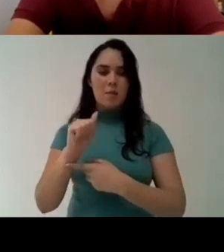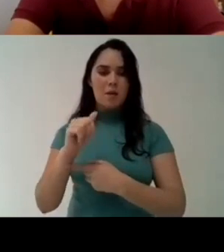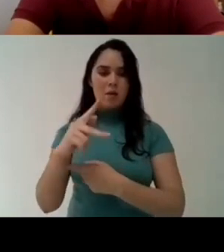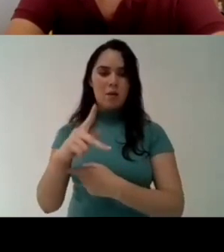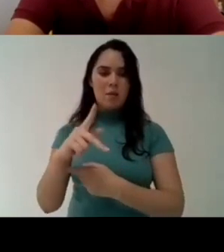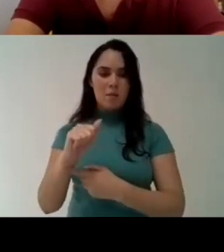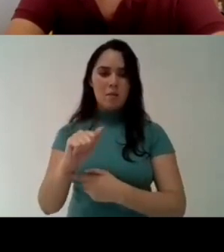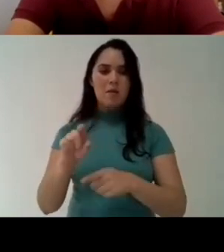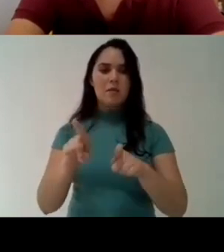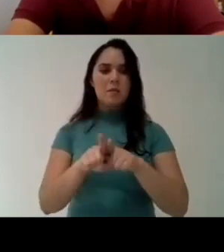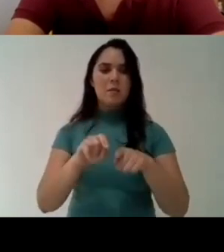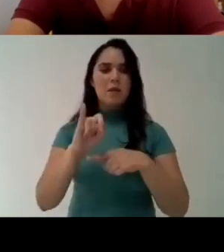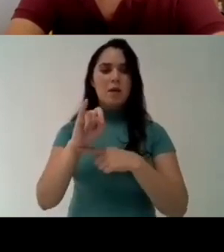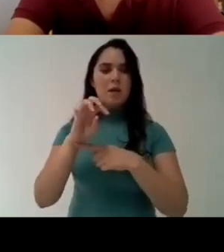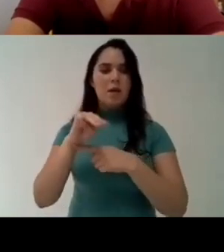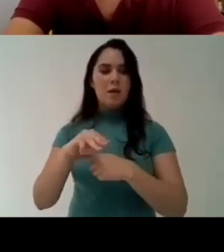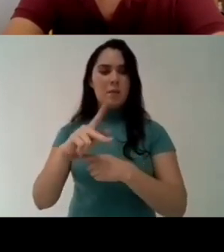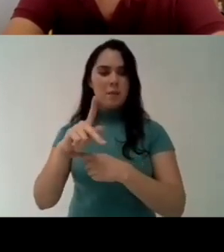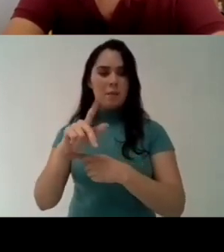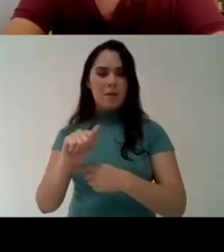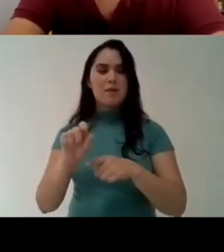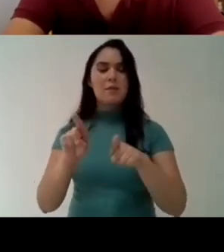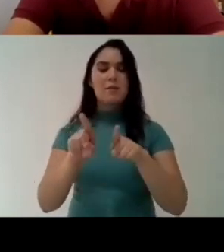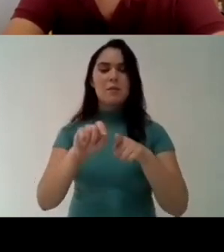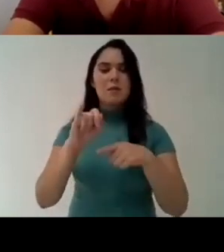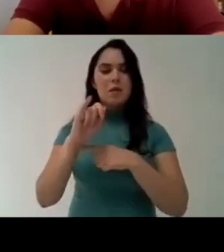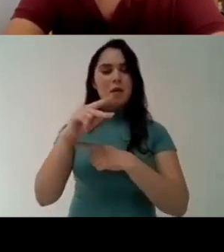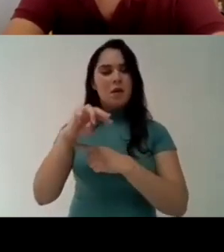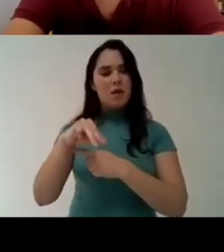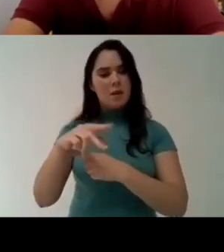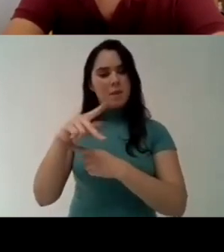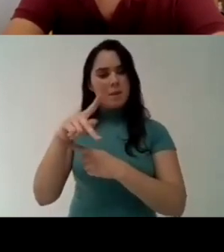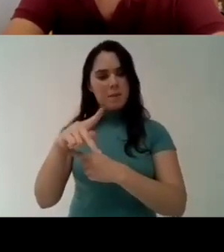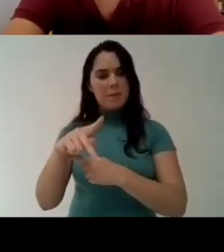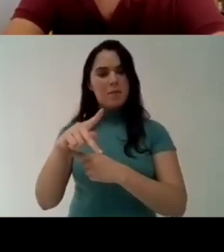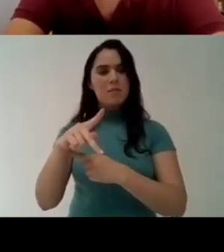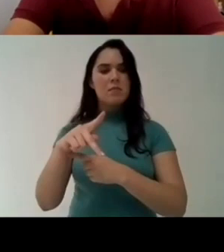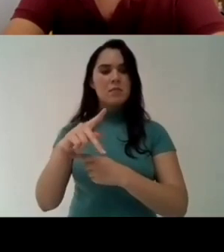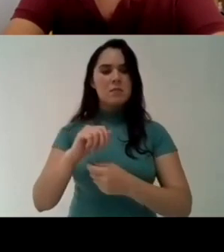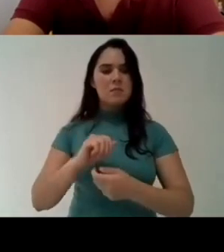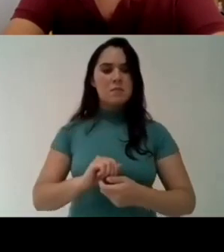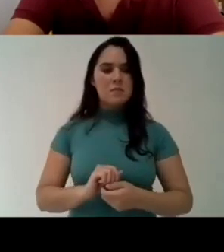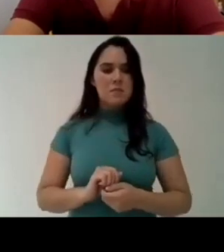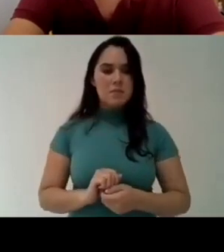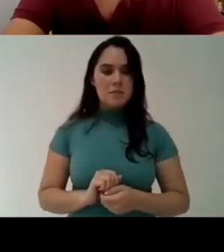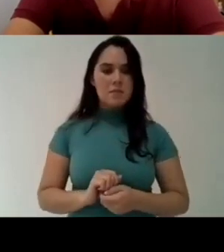relationship of the university with the of